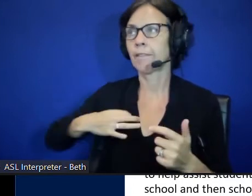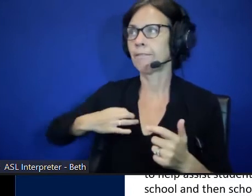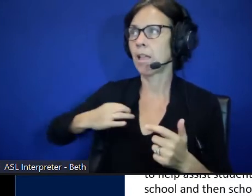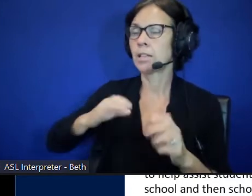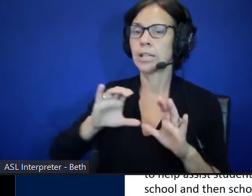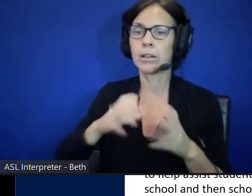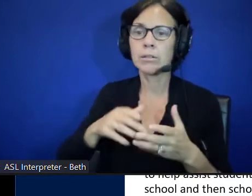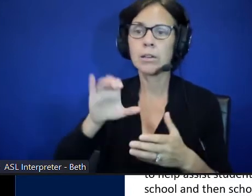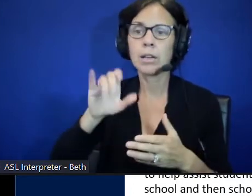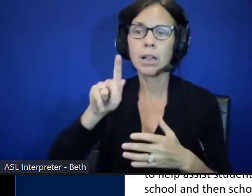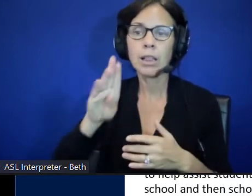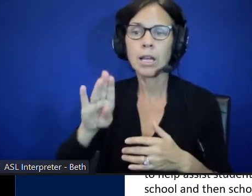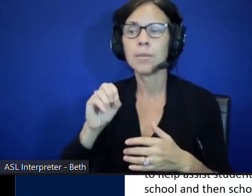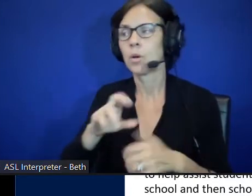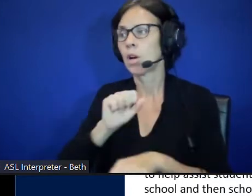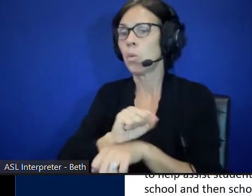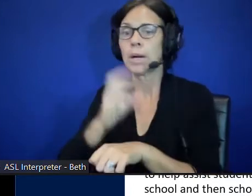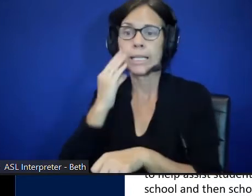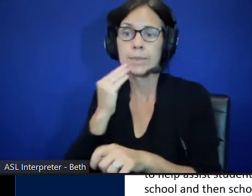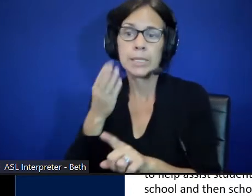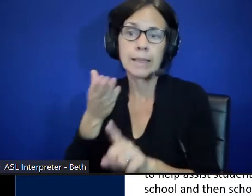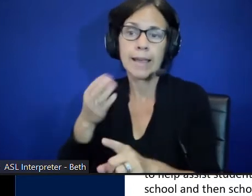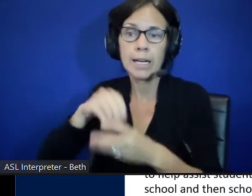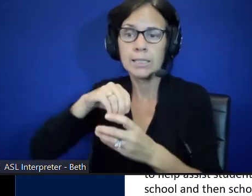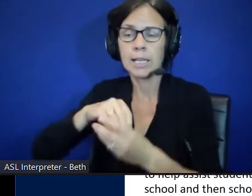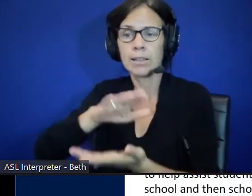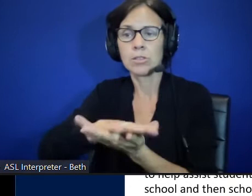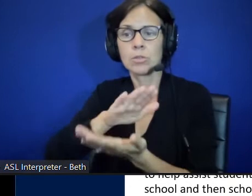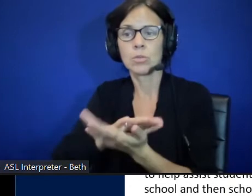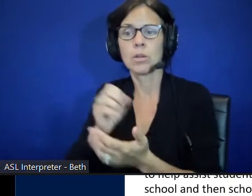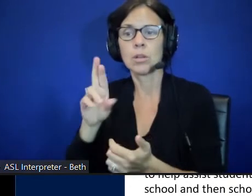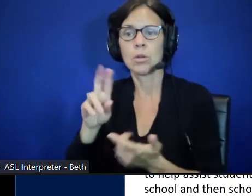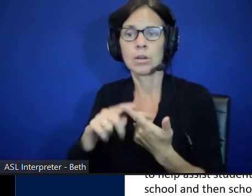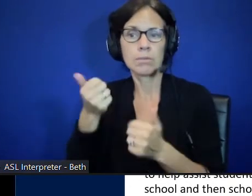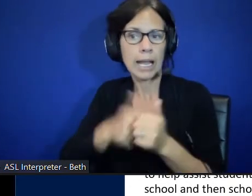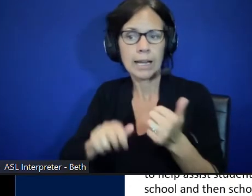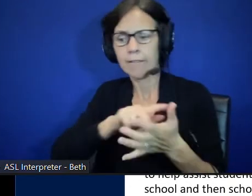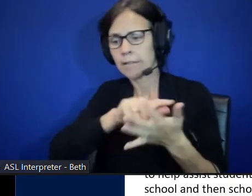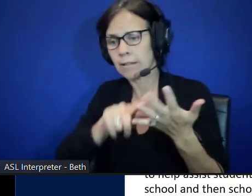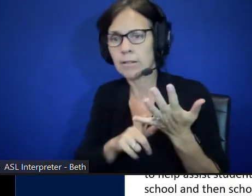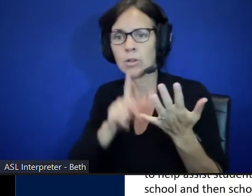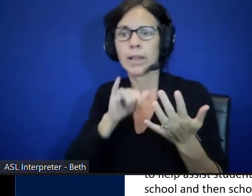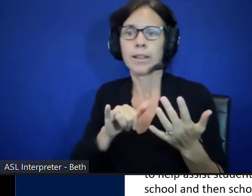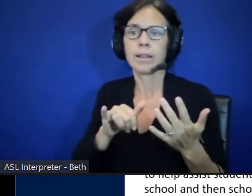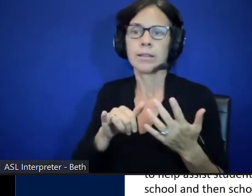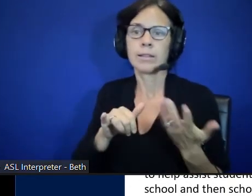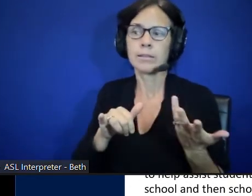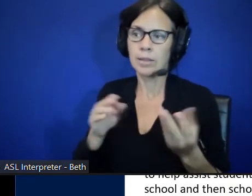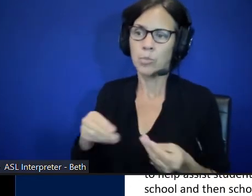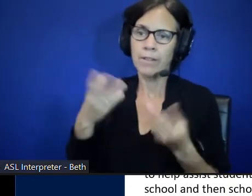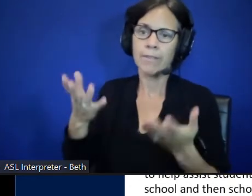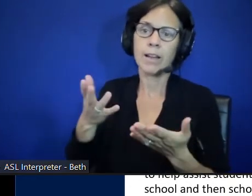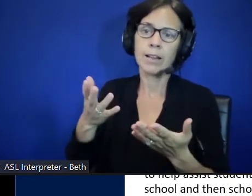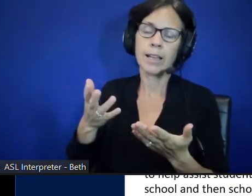work experience in the school or any of those areas. Making that available to them